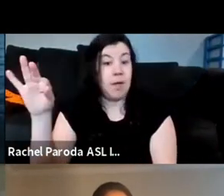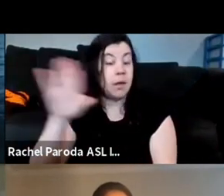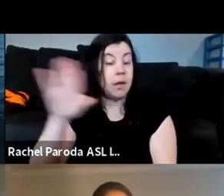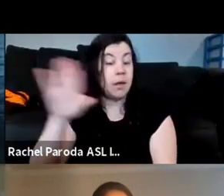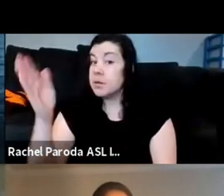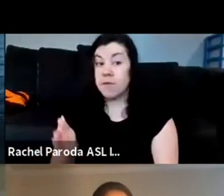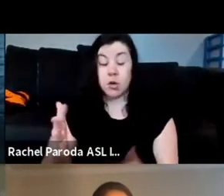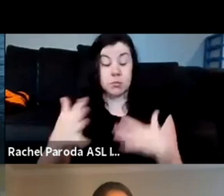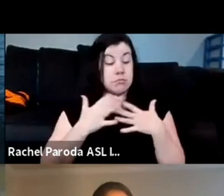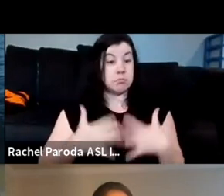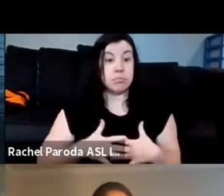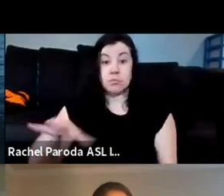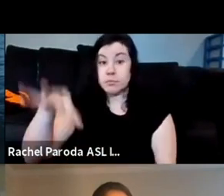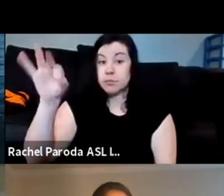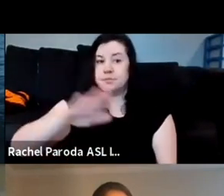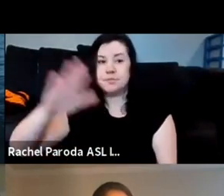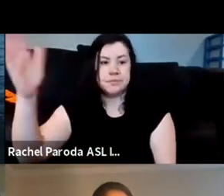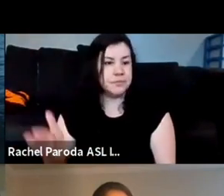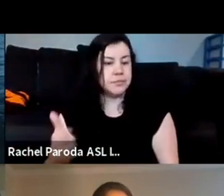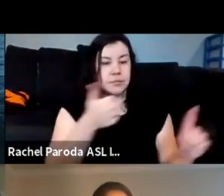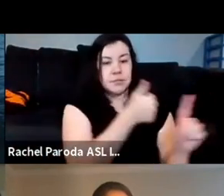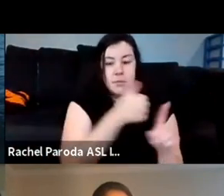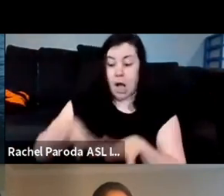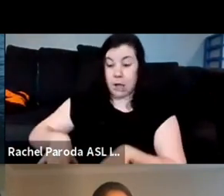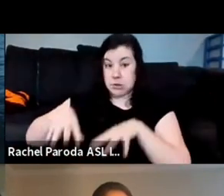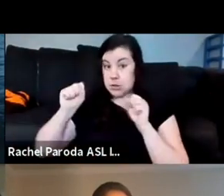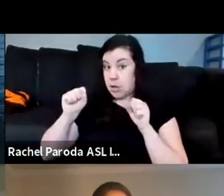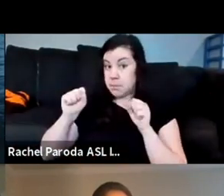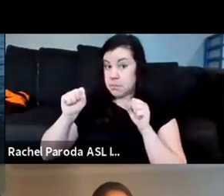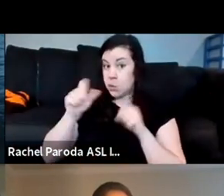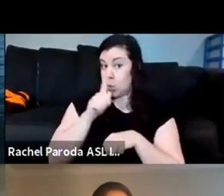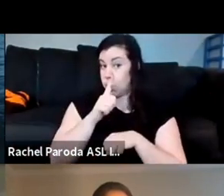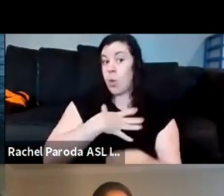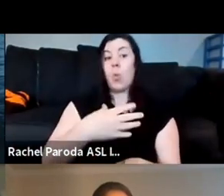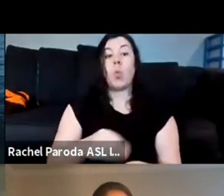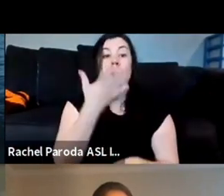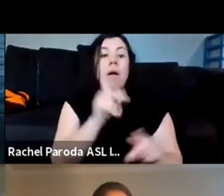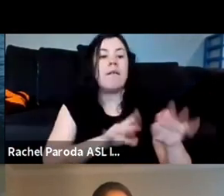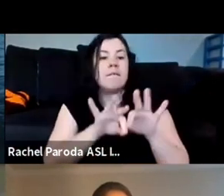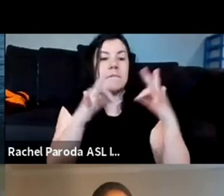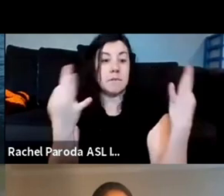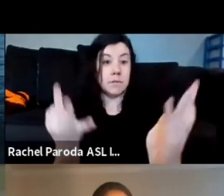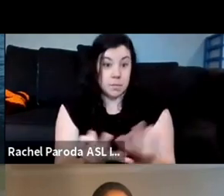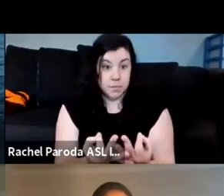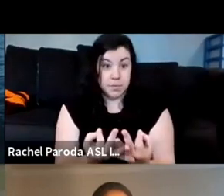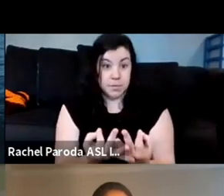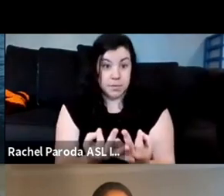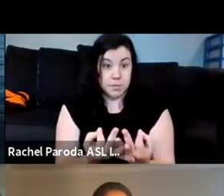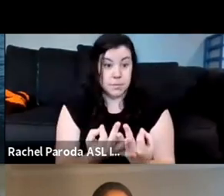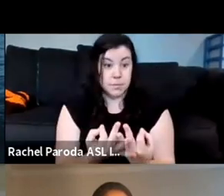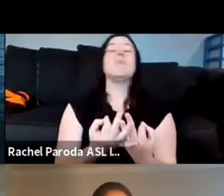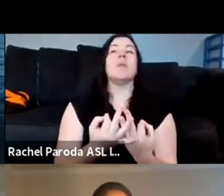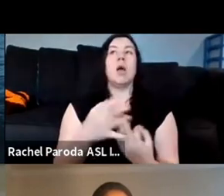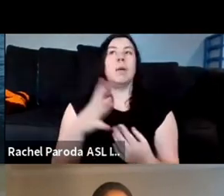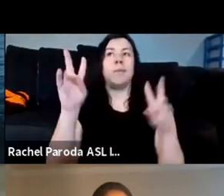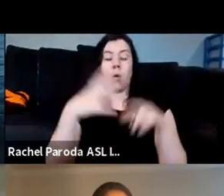never been found and he was adopted by a white family and because of the the way that whiteness shielded accountability